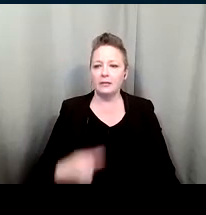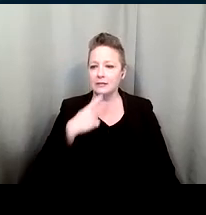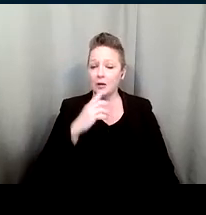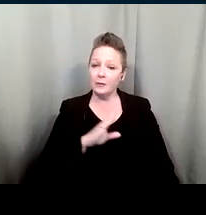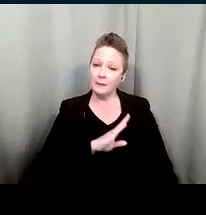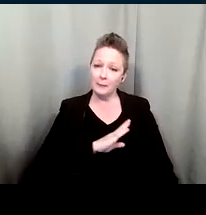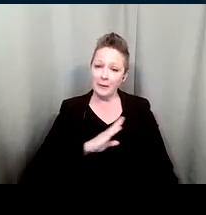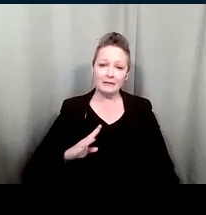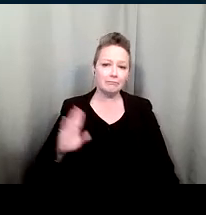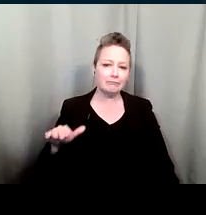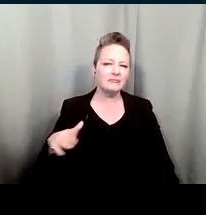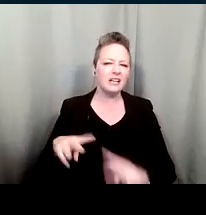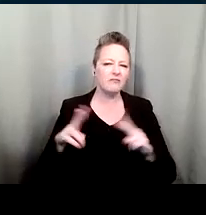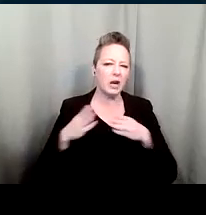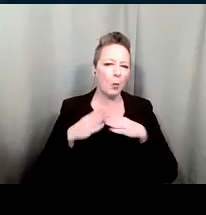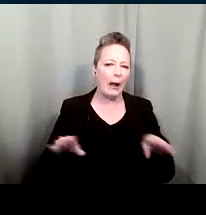quiet in here